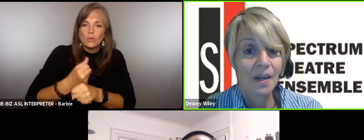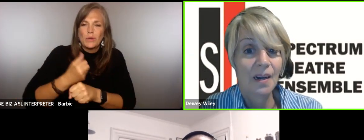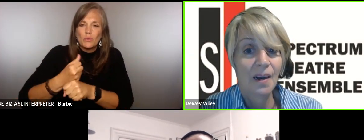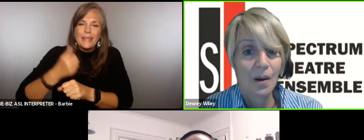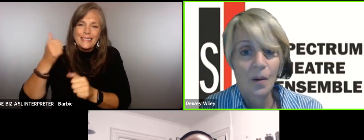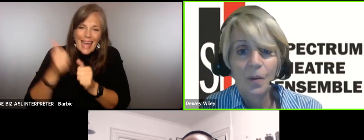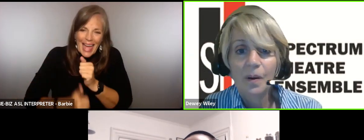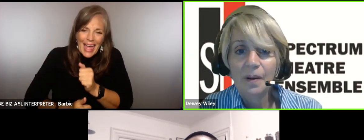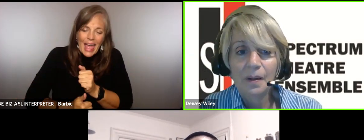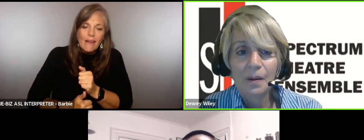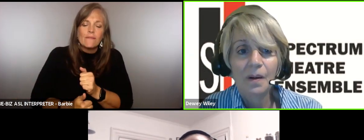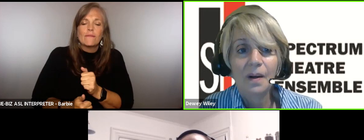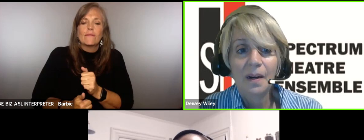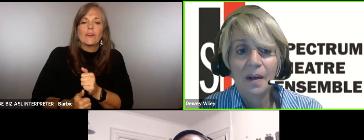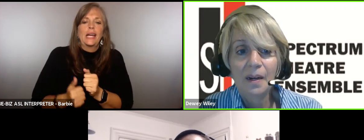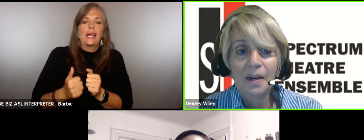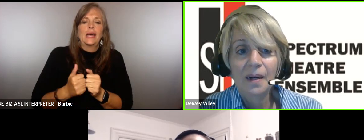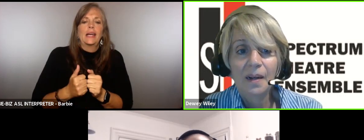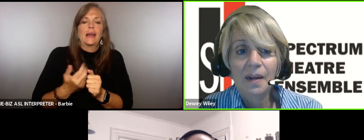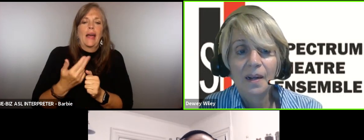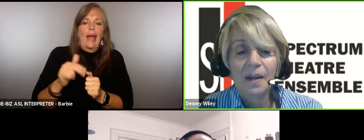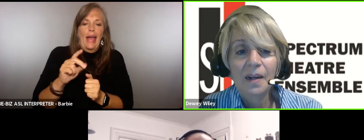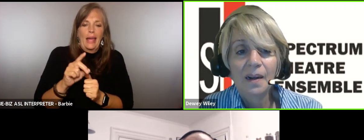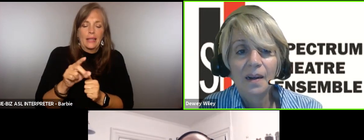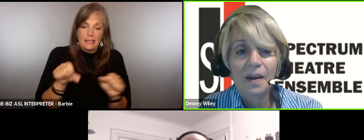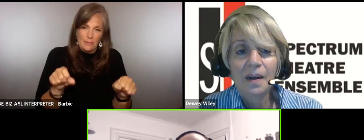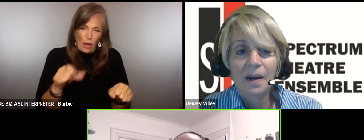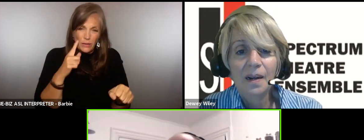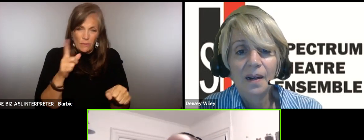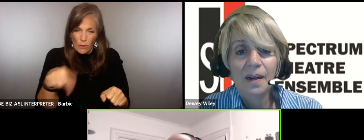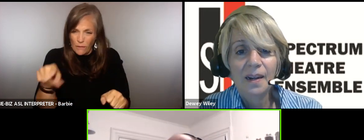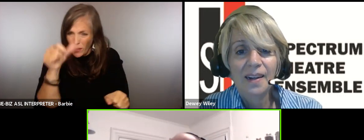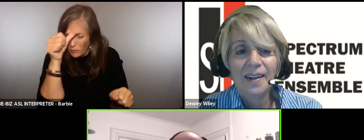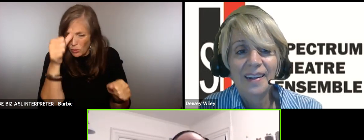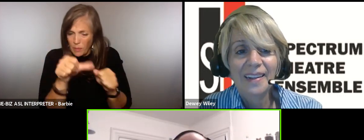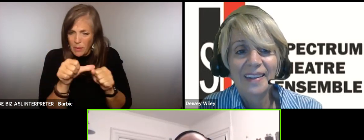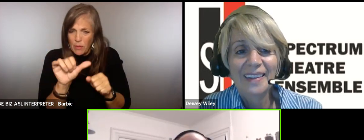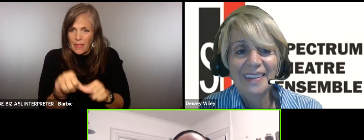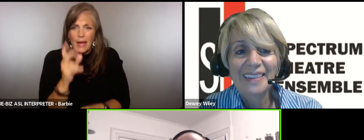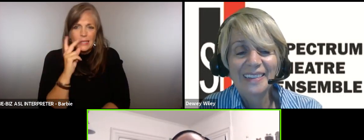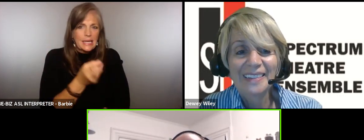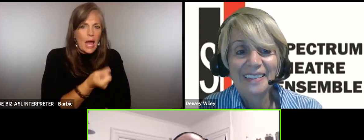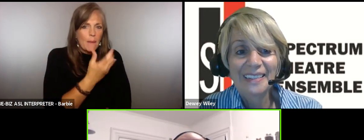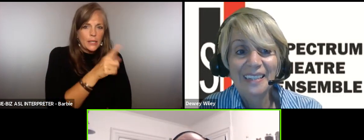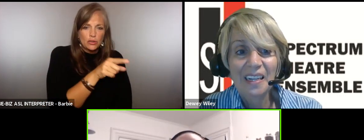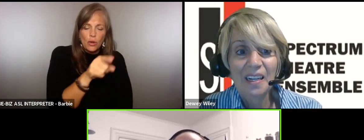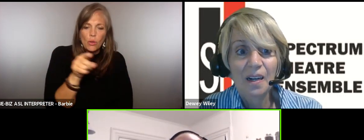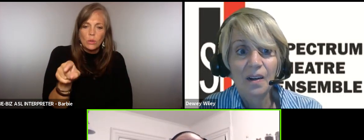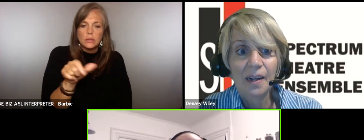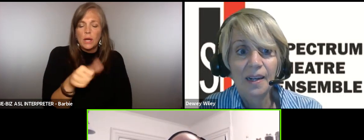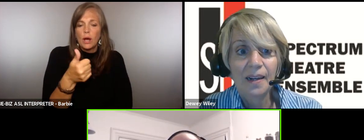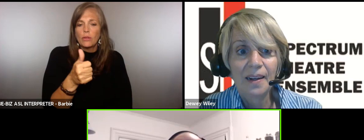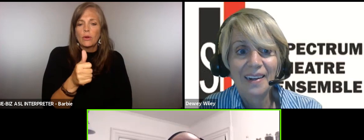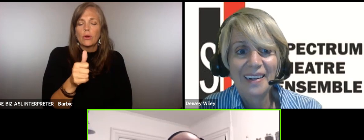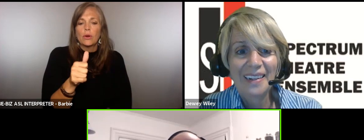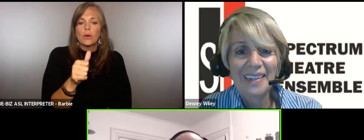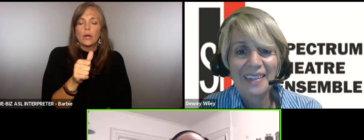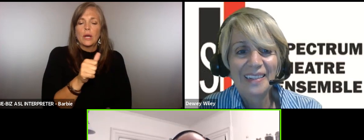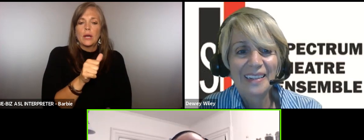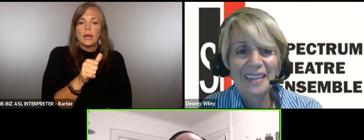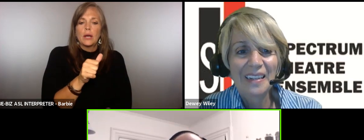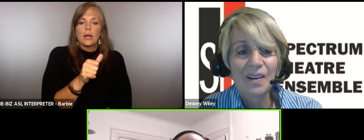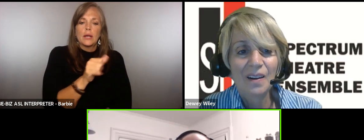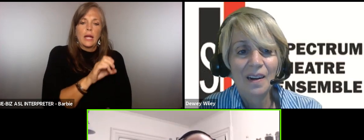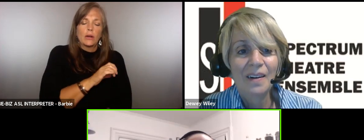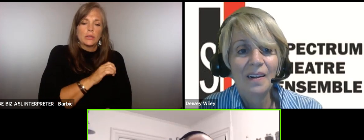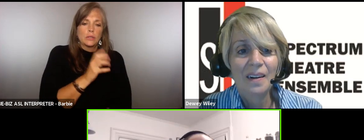know and and whether or not that's possible for them to retain that knowledge and see how much the other characters are just ignoring because they're just